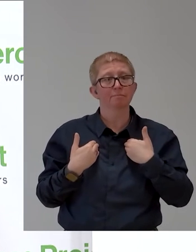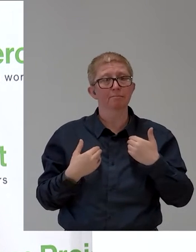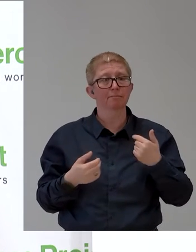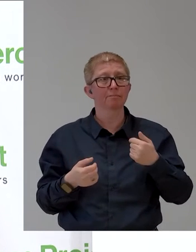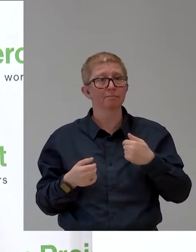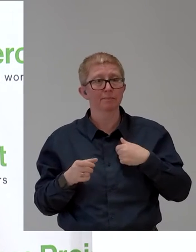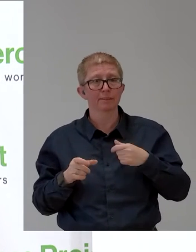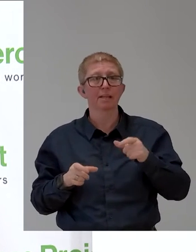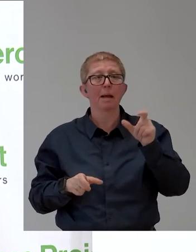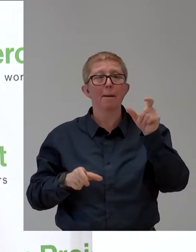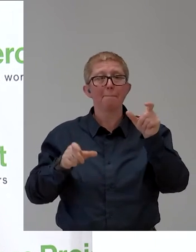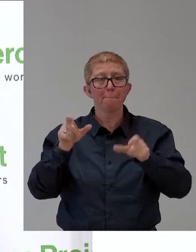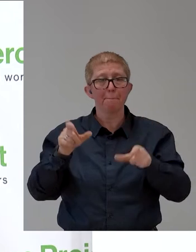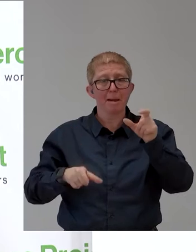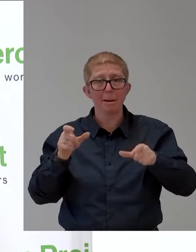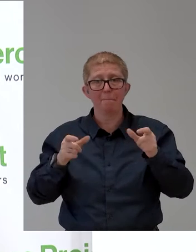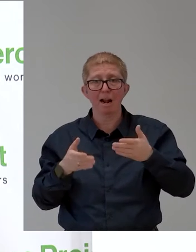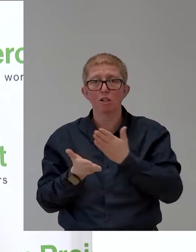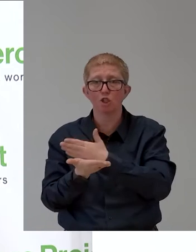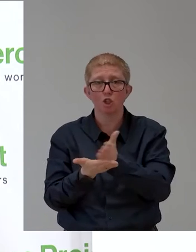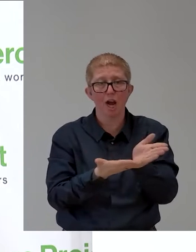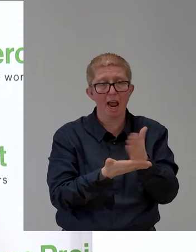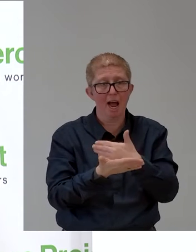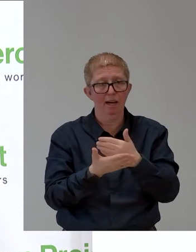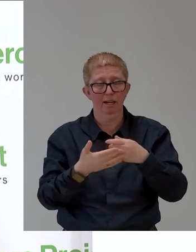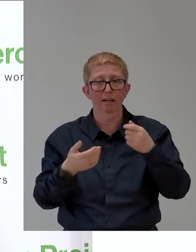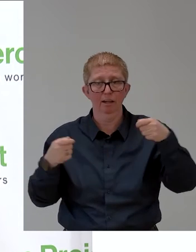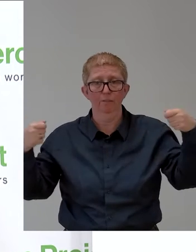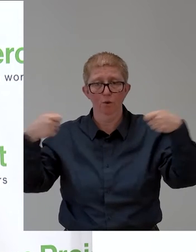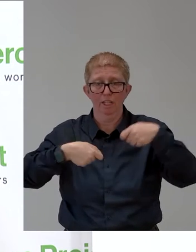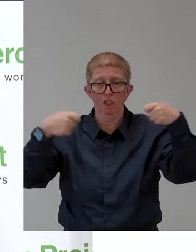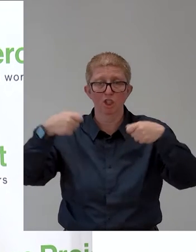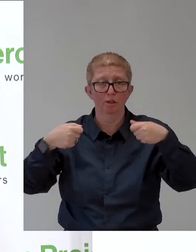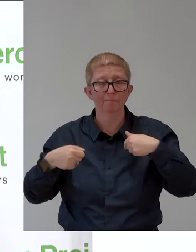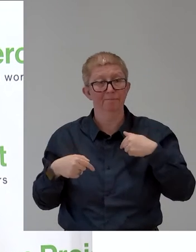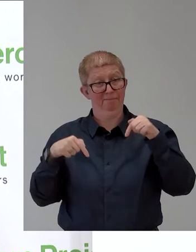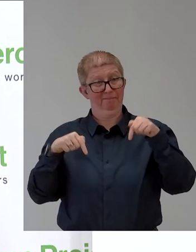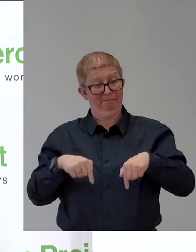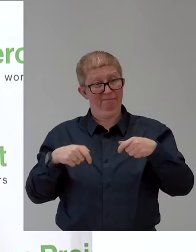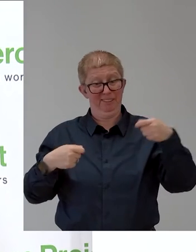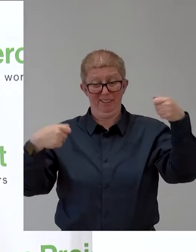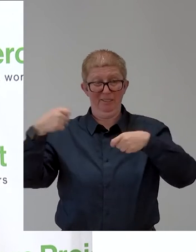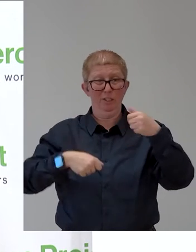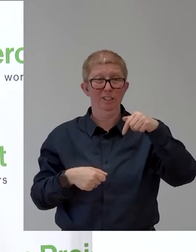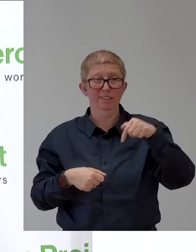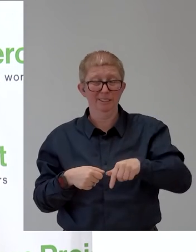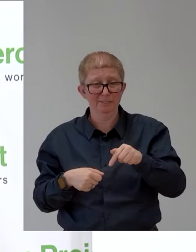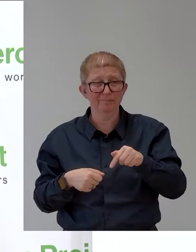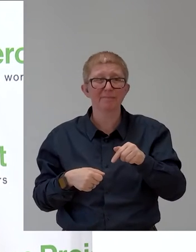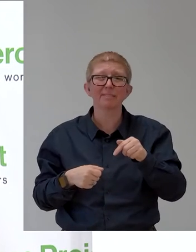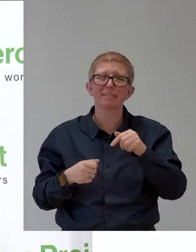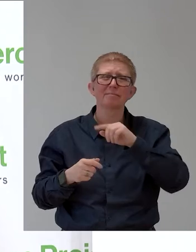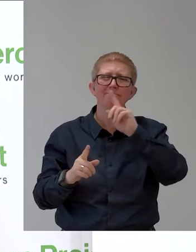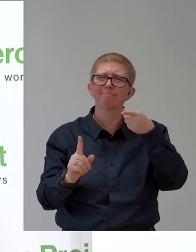based in Austria and Vienna. The PeopleShare Foundation is a charitable foundation dedicated to help